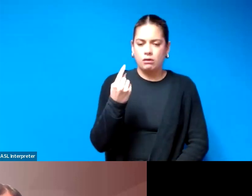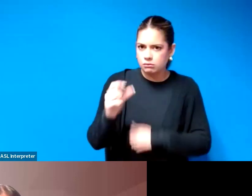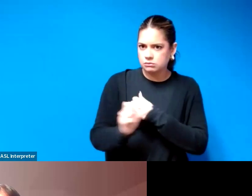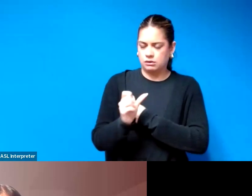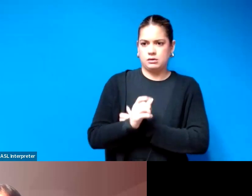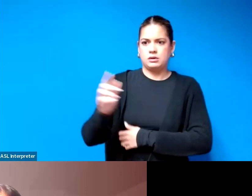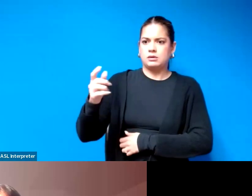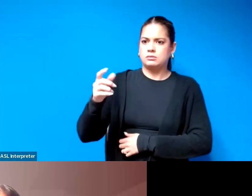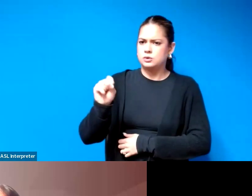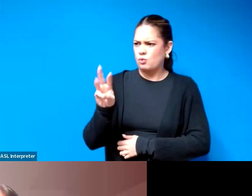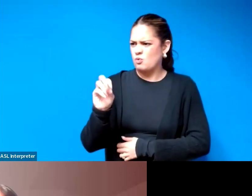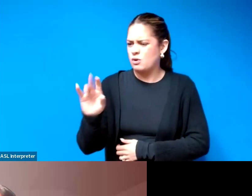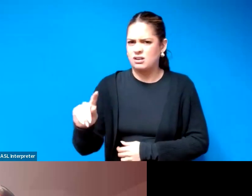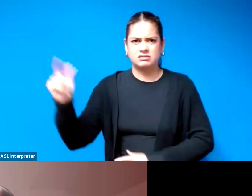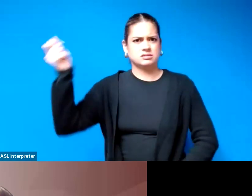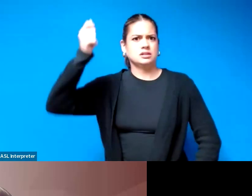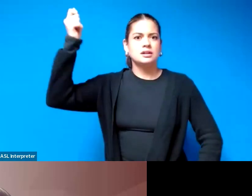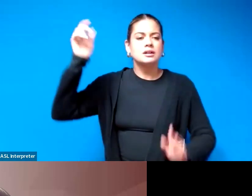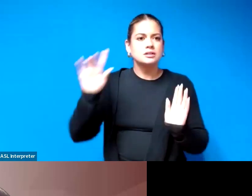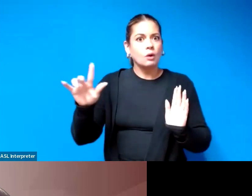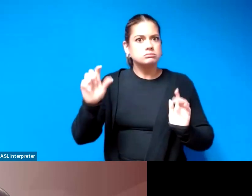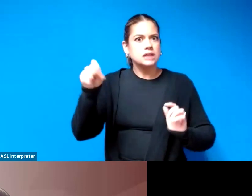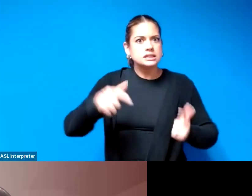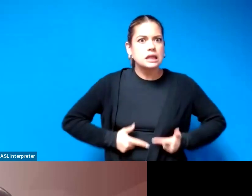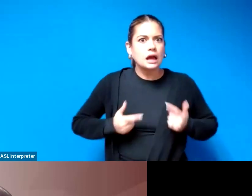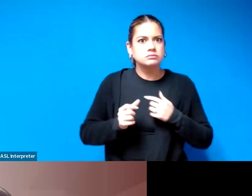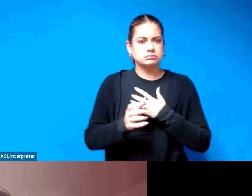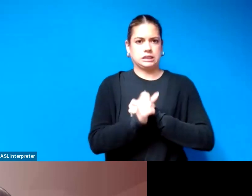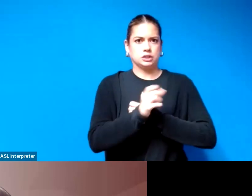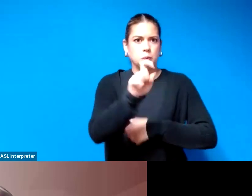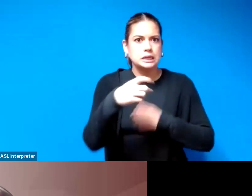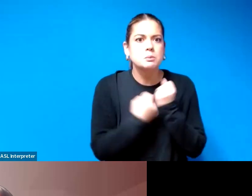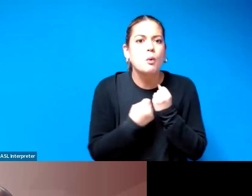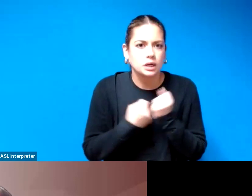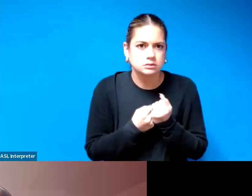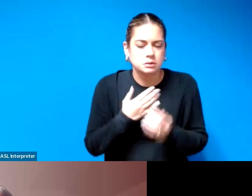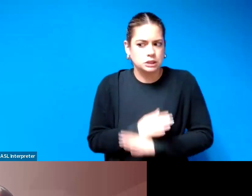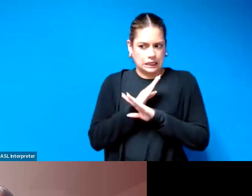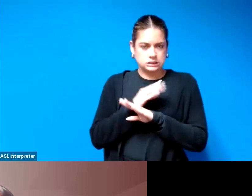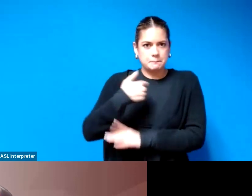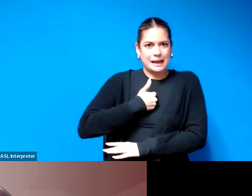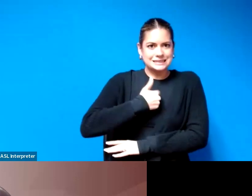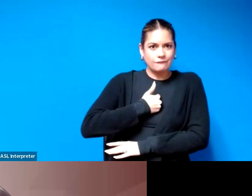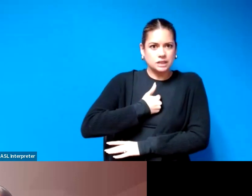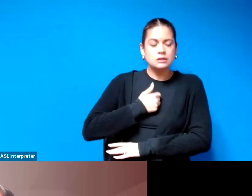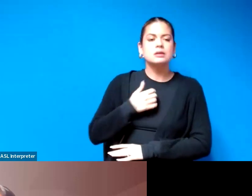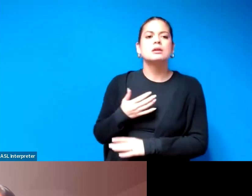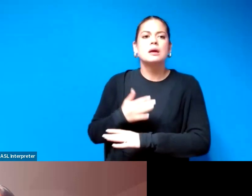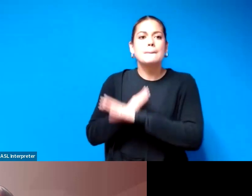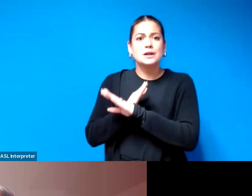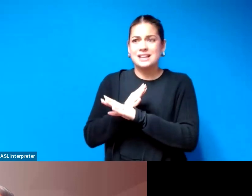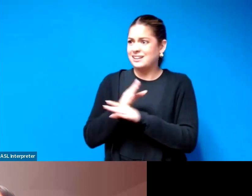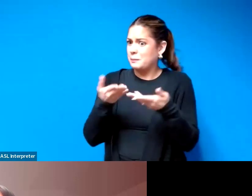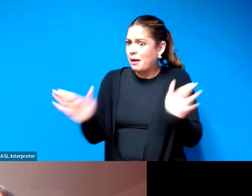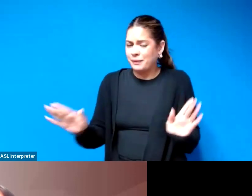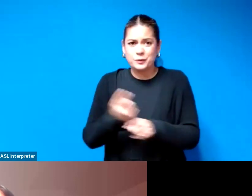the life was in danger we needed um that kind of support to protect myself and protect members of the